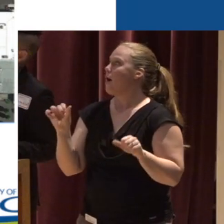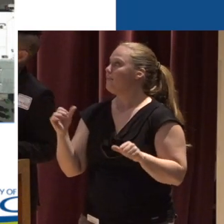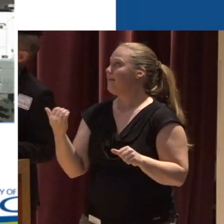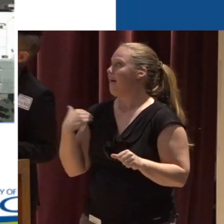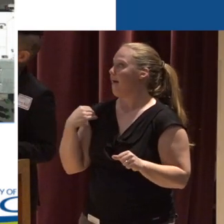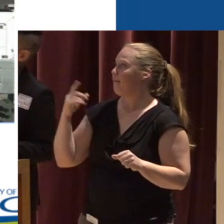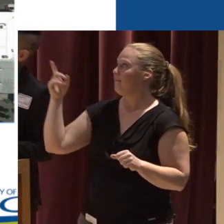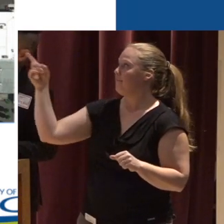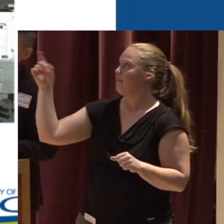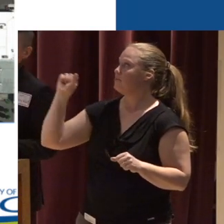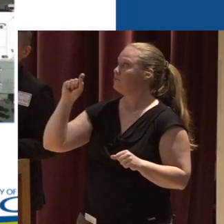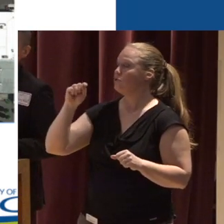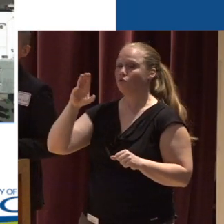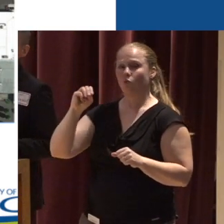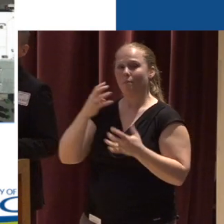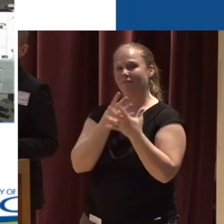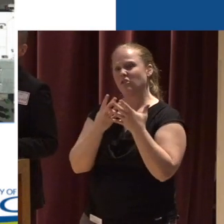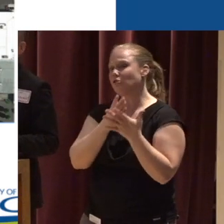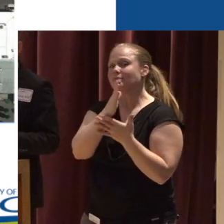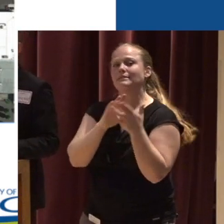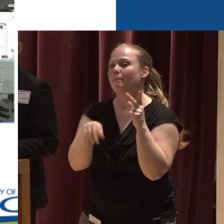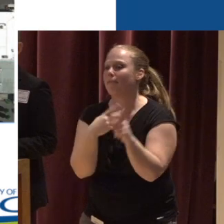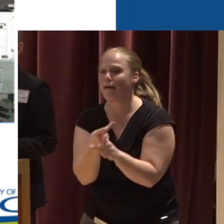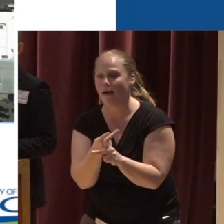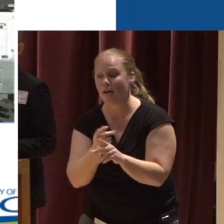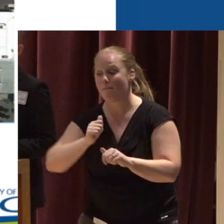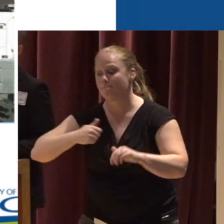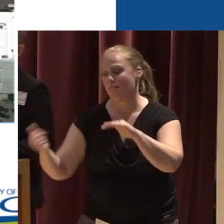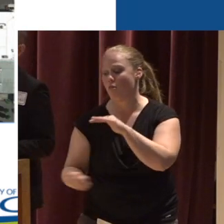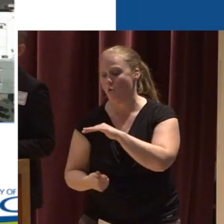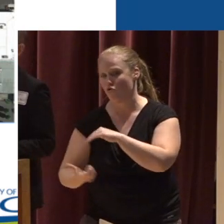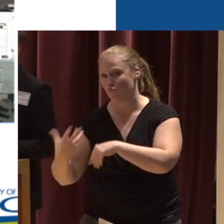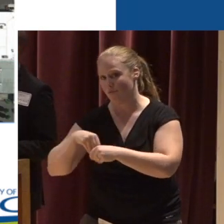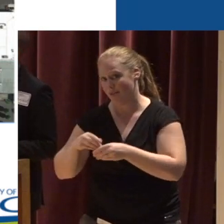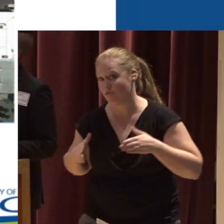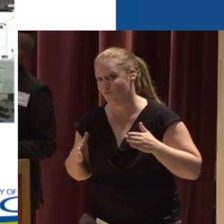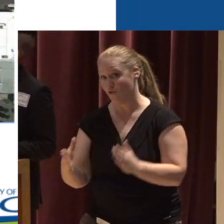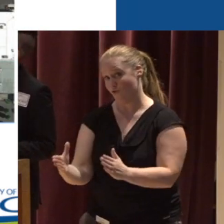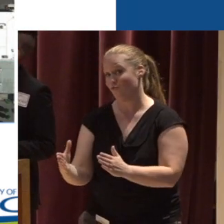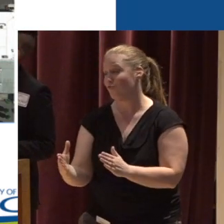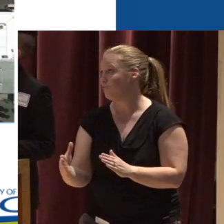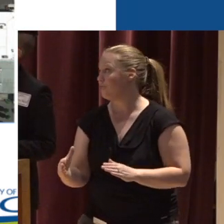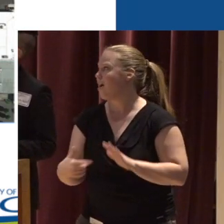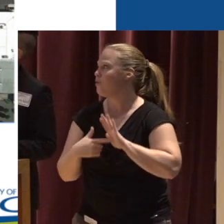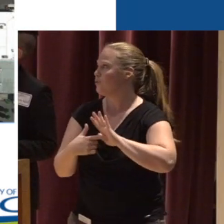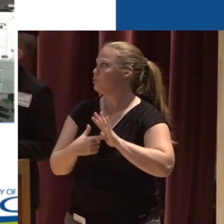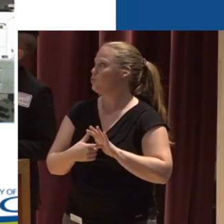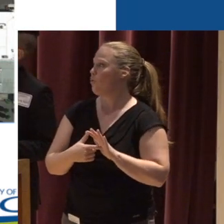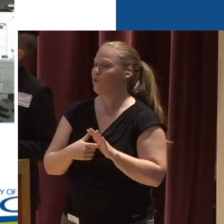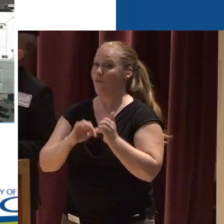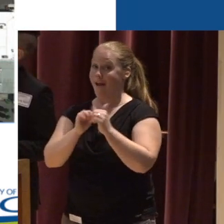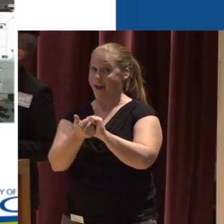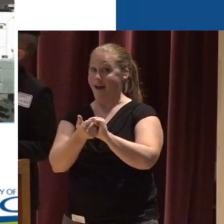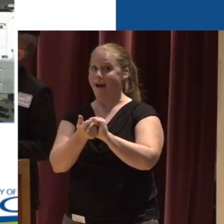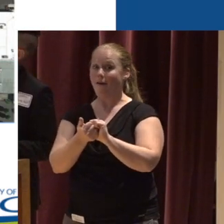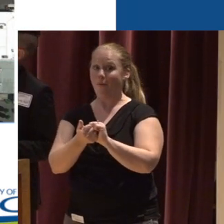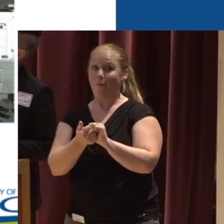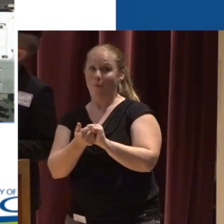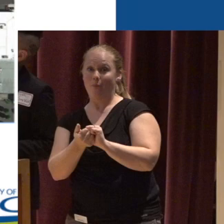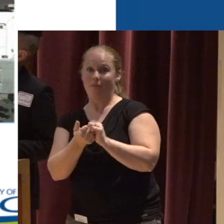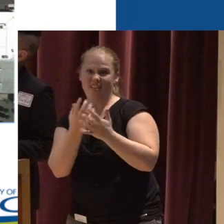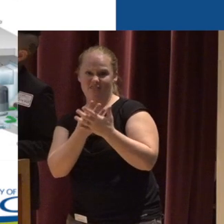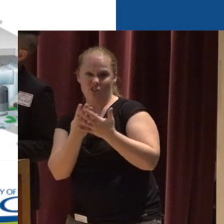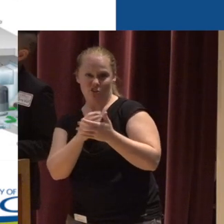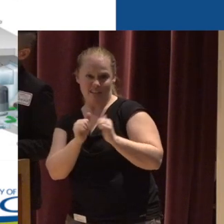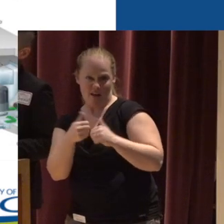a storm filter of some sort below you in the road Okay? And I'm going to show you a little bit about how these storm filters work